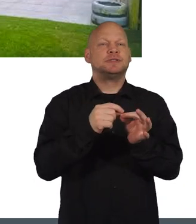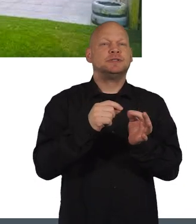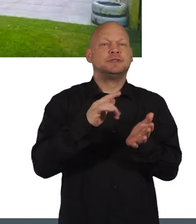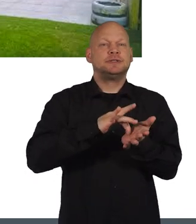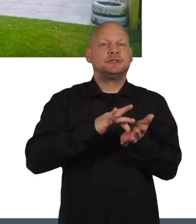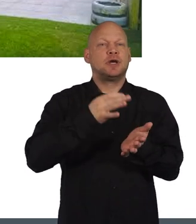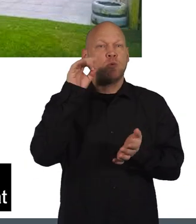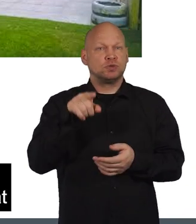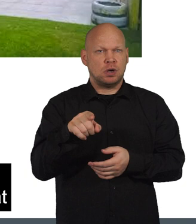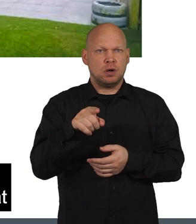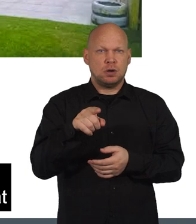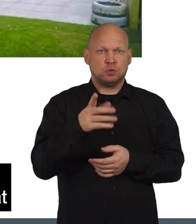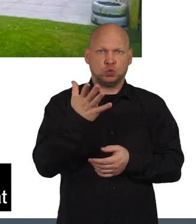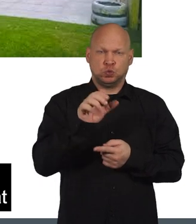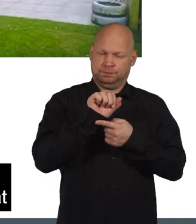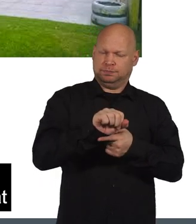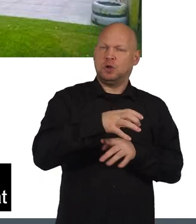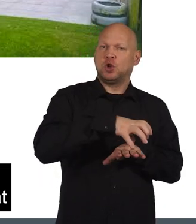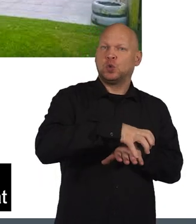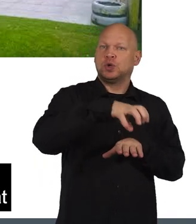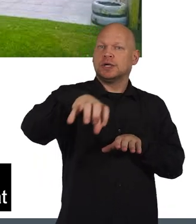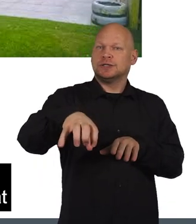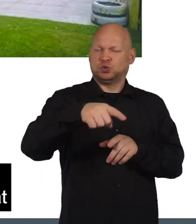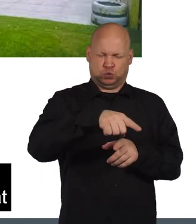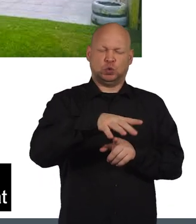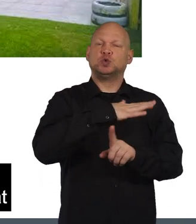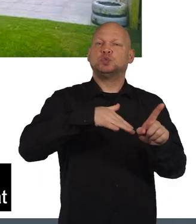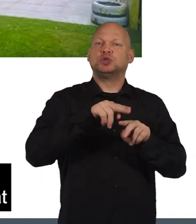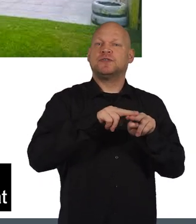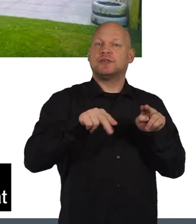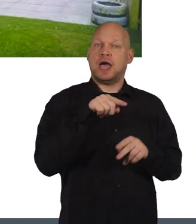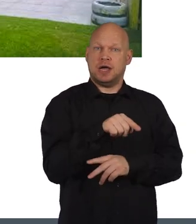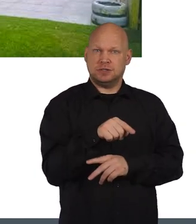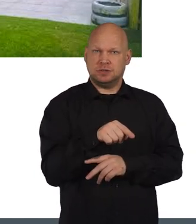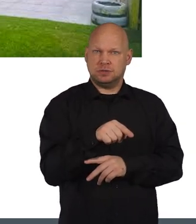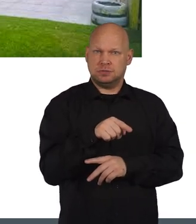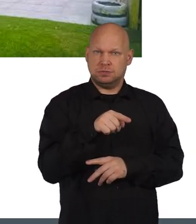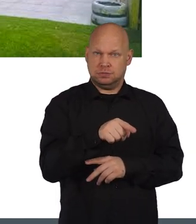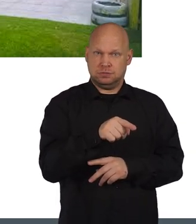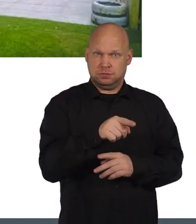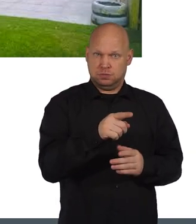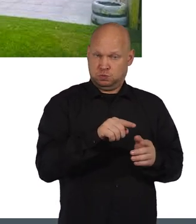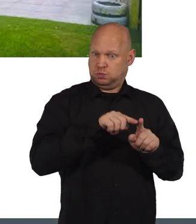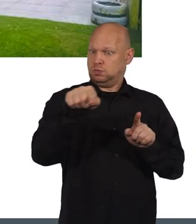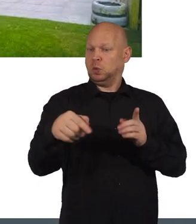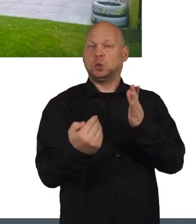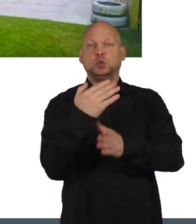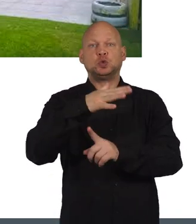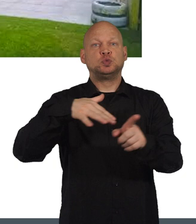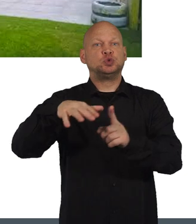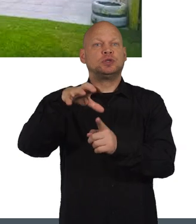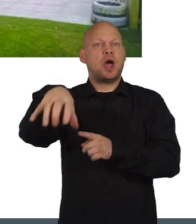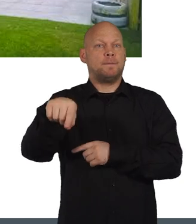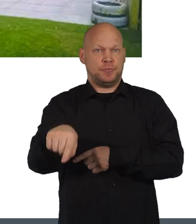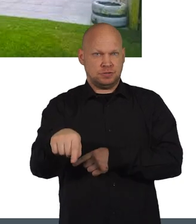Council in order to prevent the relocation of the community flat to a new community campus.